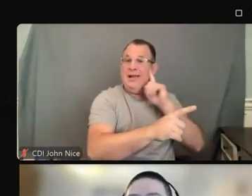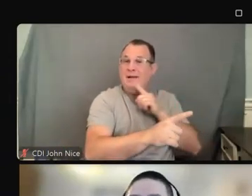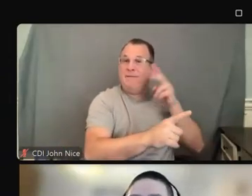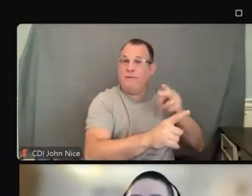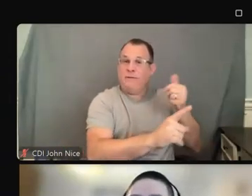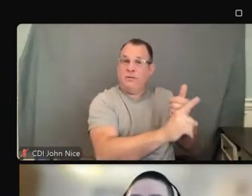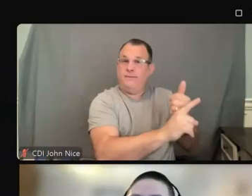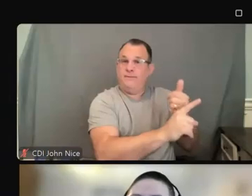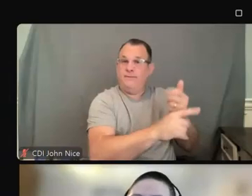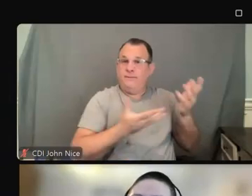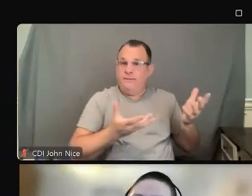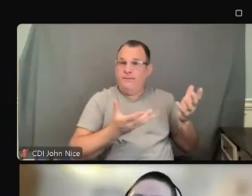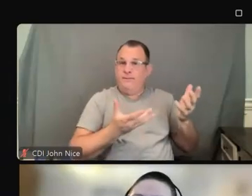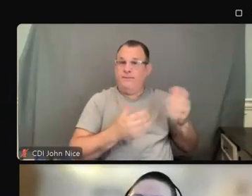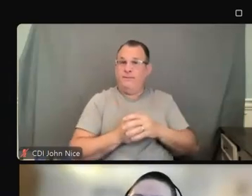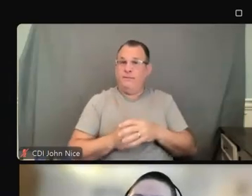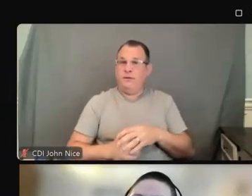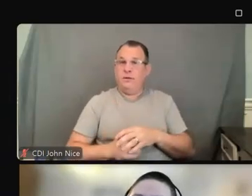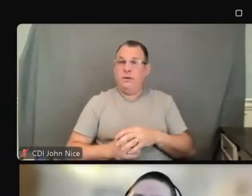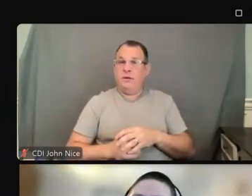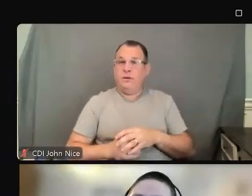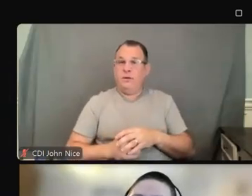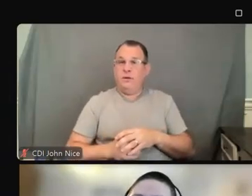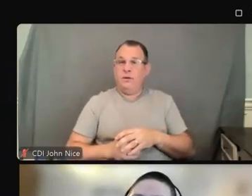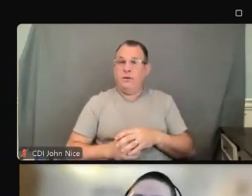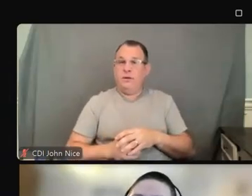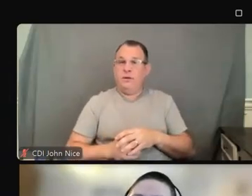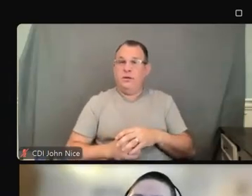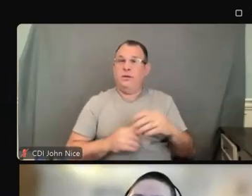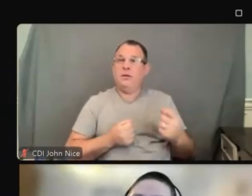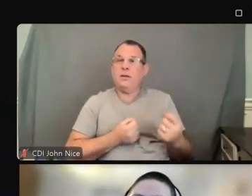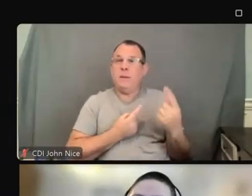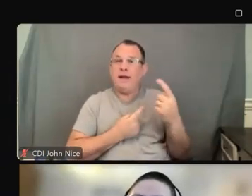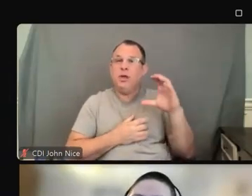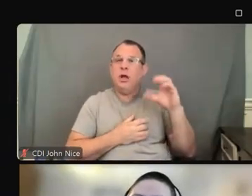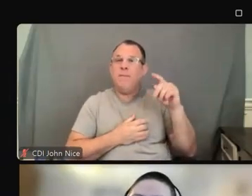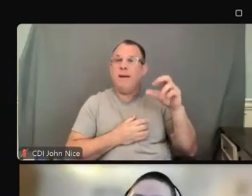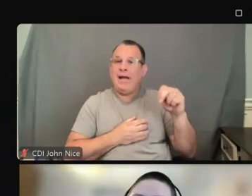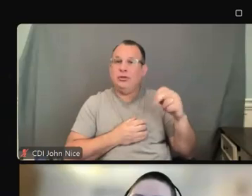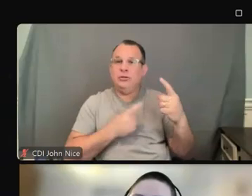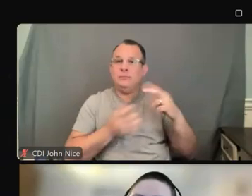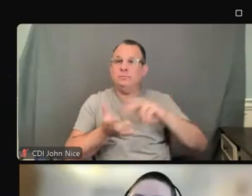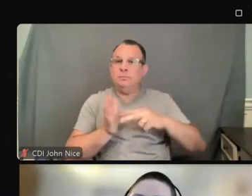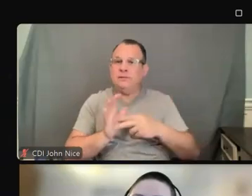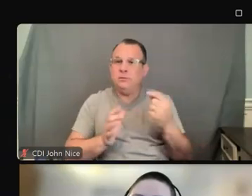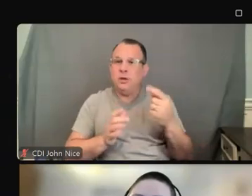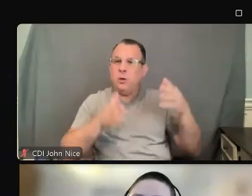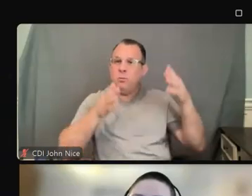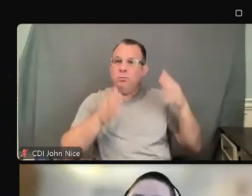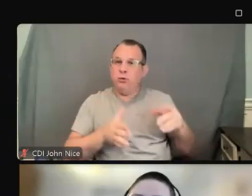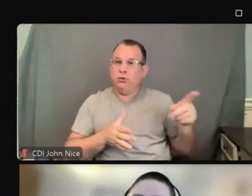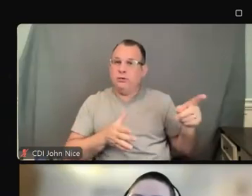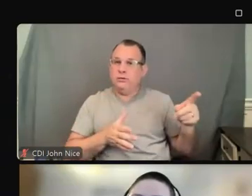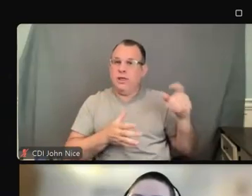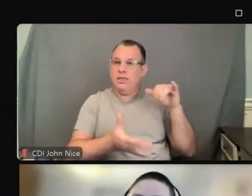A companion is defined as someone with whom it is appropriate for the provider to communicate along with the